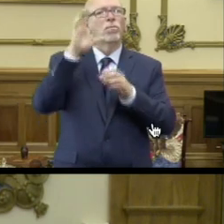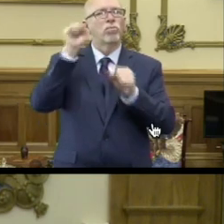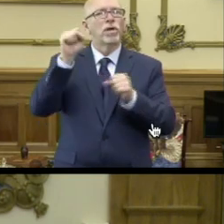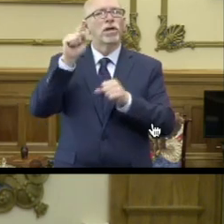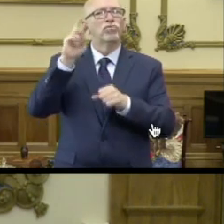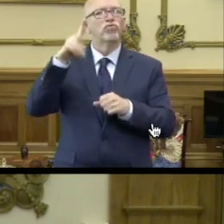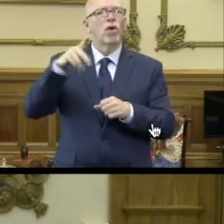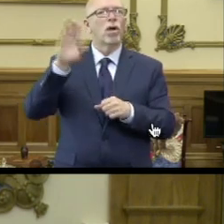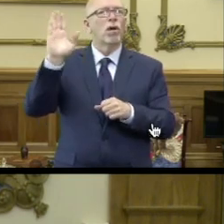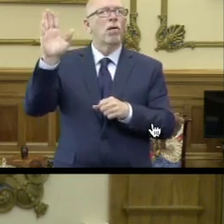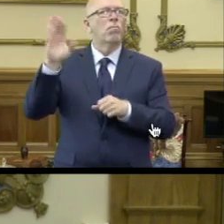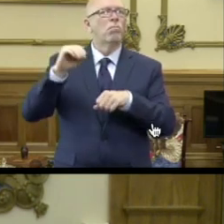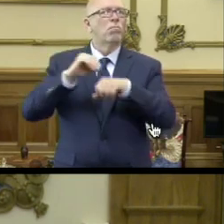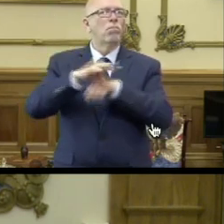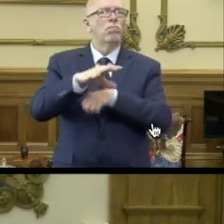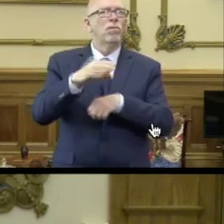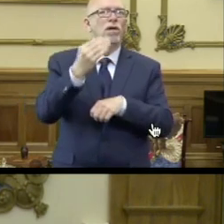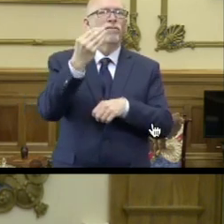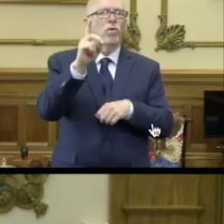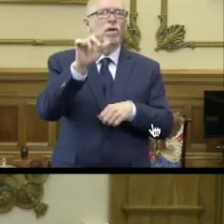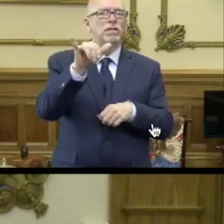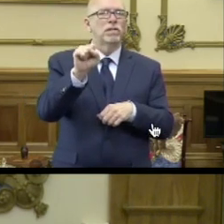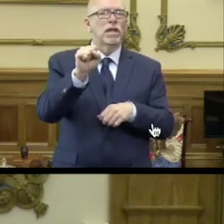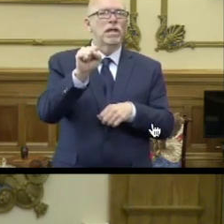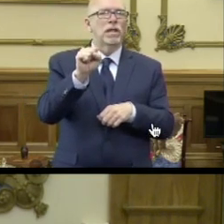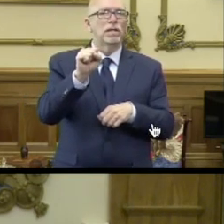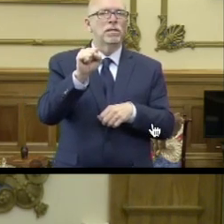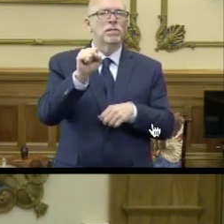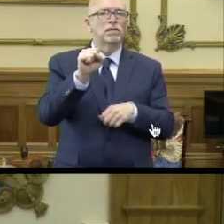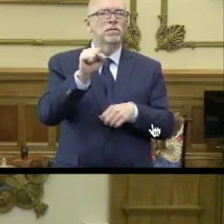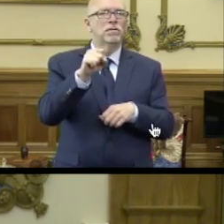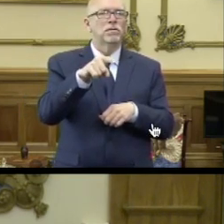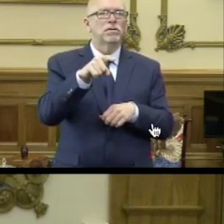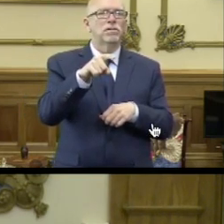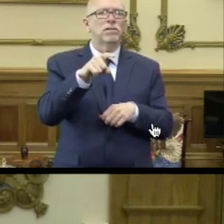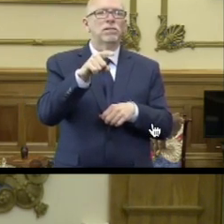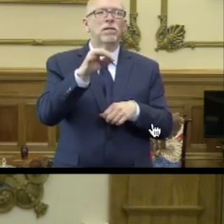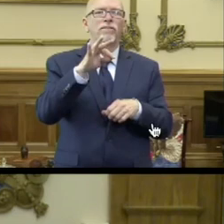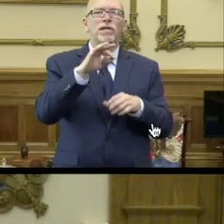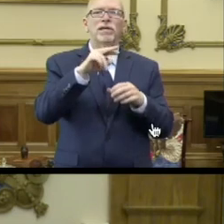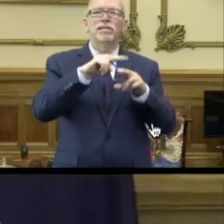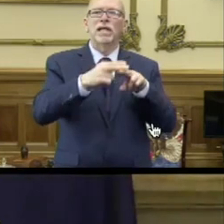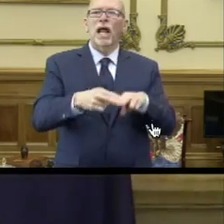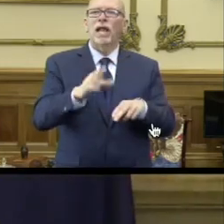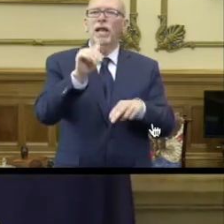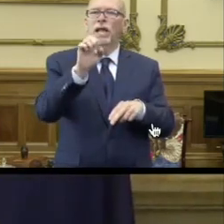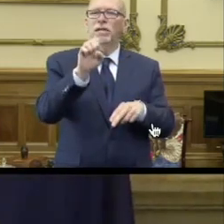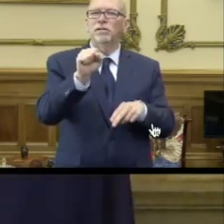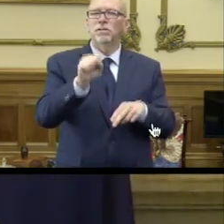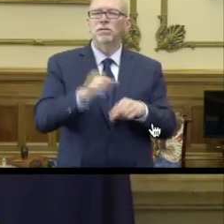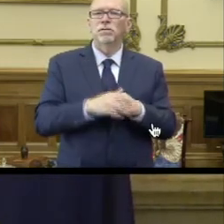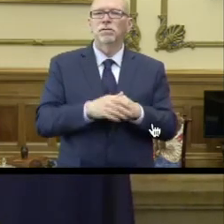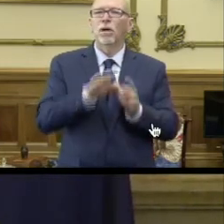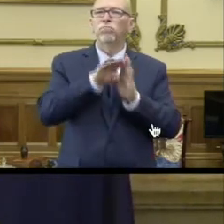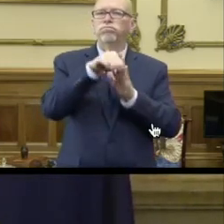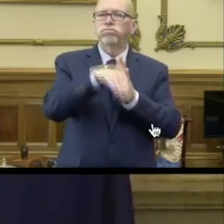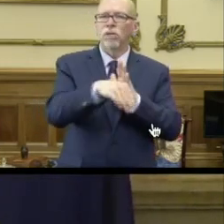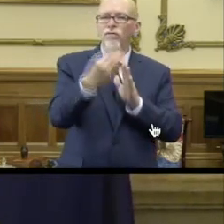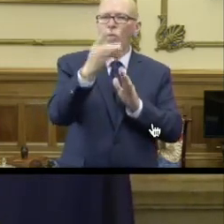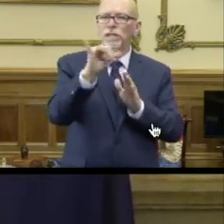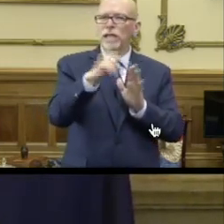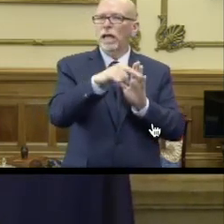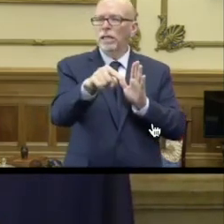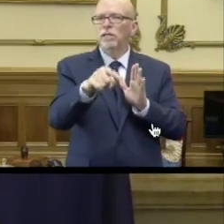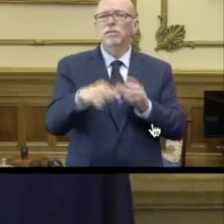Trump's guidance of 14 days of declining cases? Yeah. You might want to take the second one.